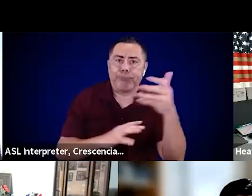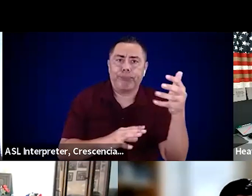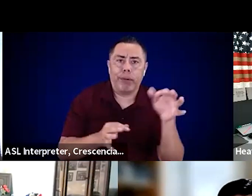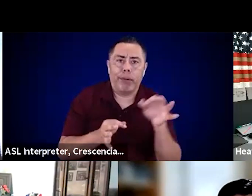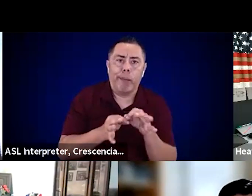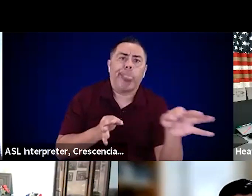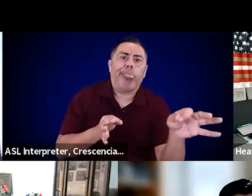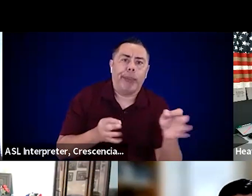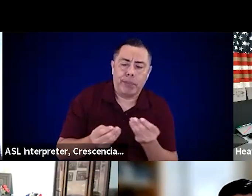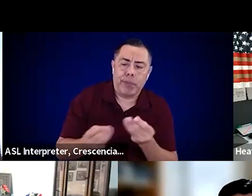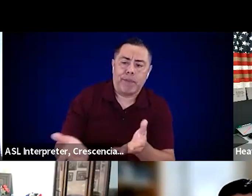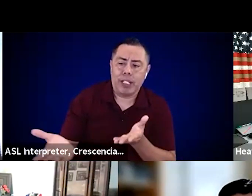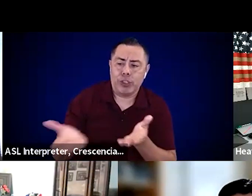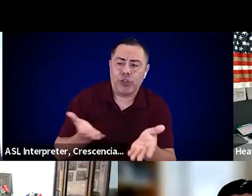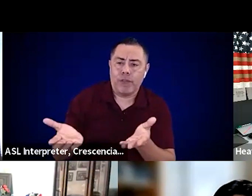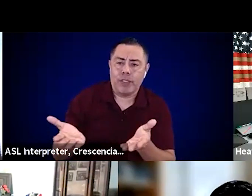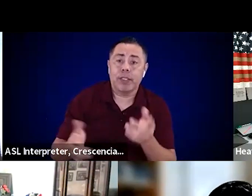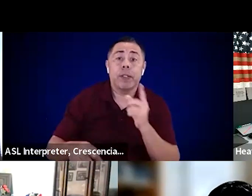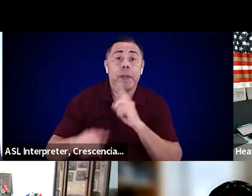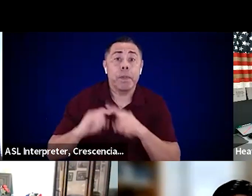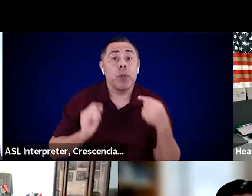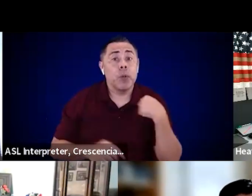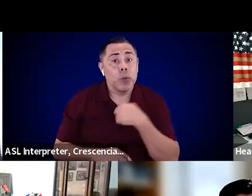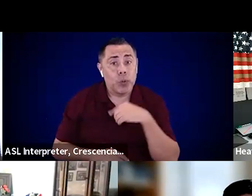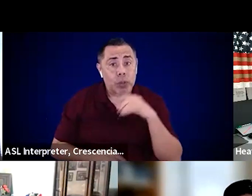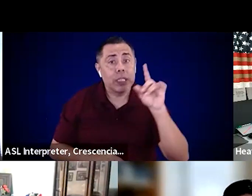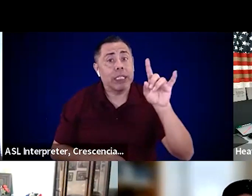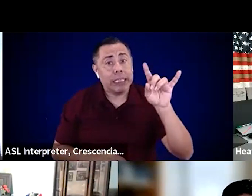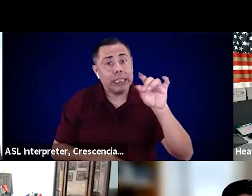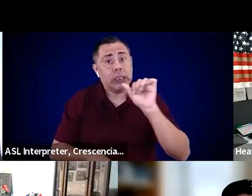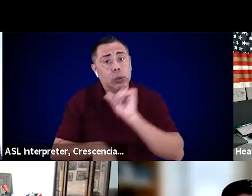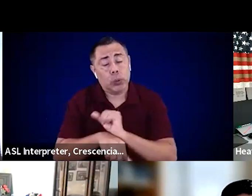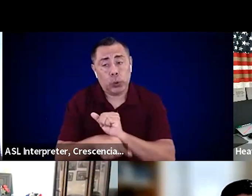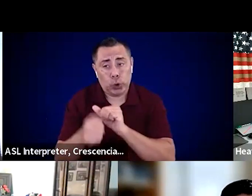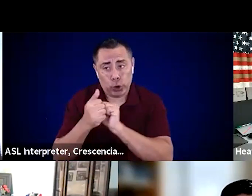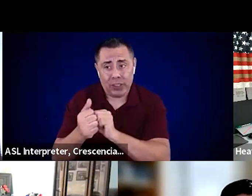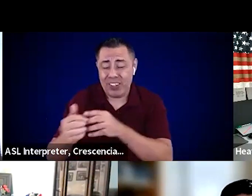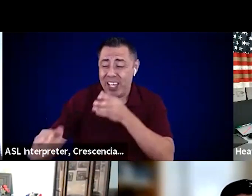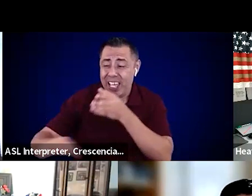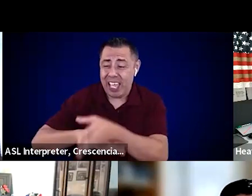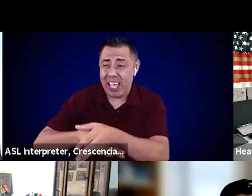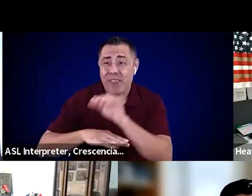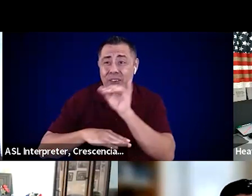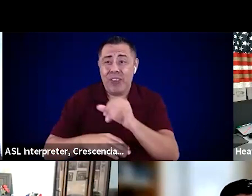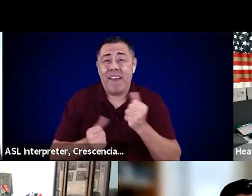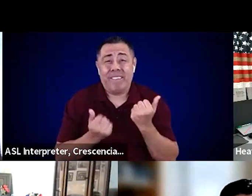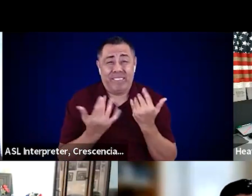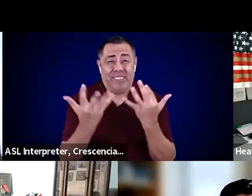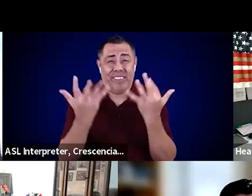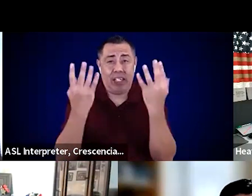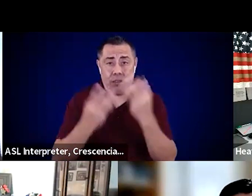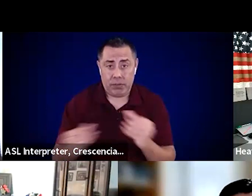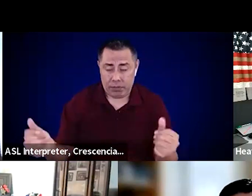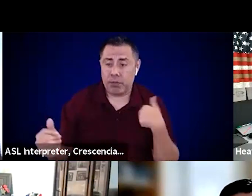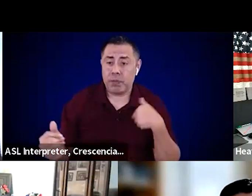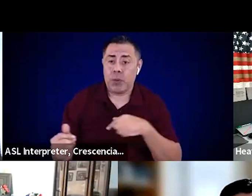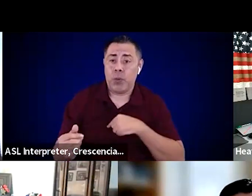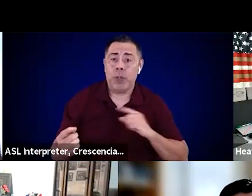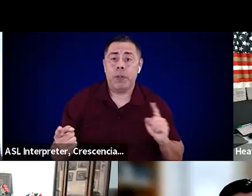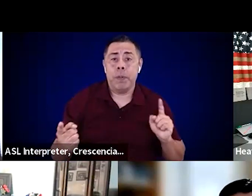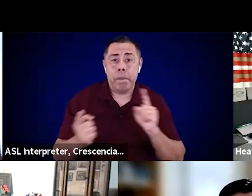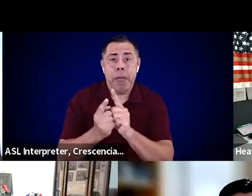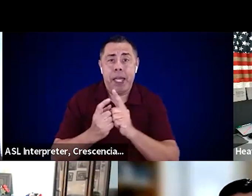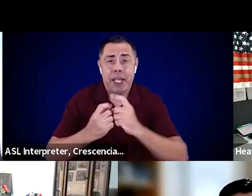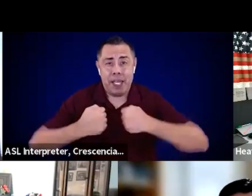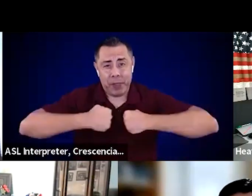but one of the things we did together was, you know, once that was over. We met up at the border of California and Nevada,